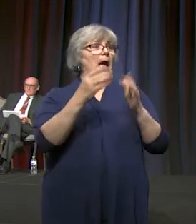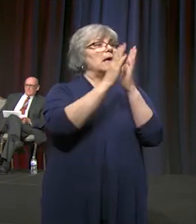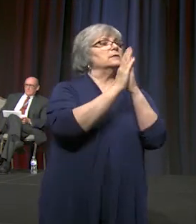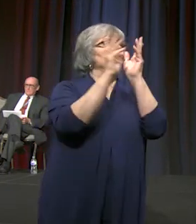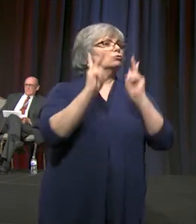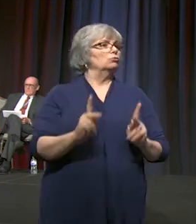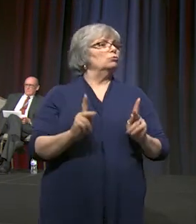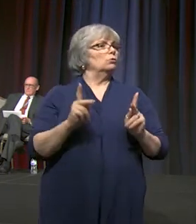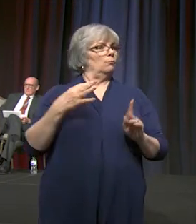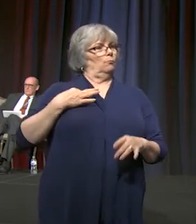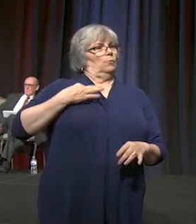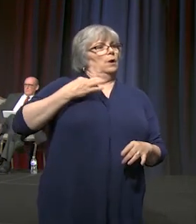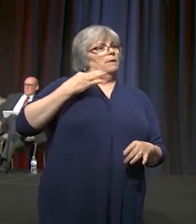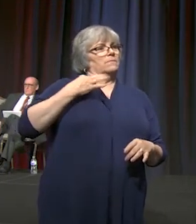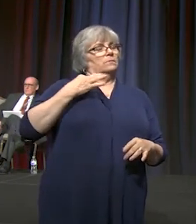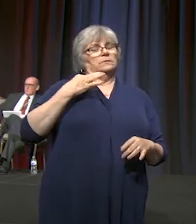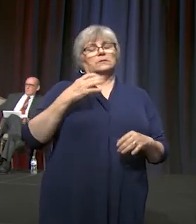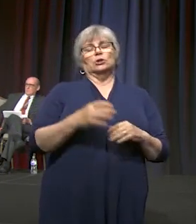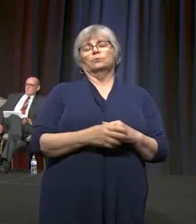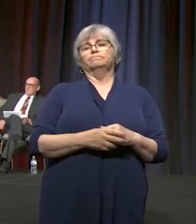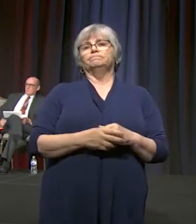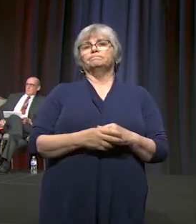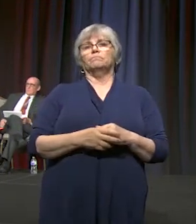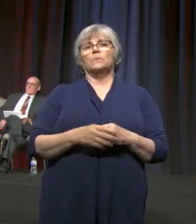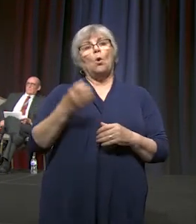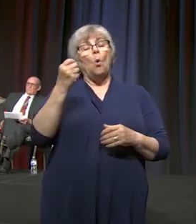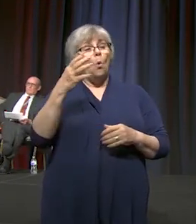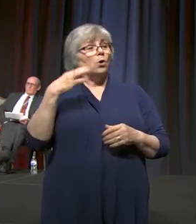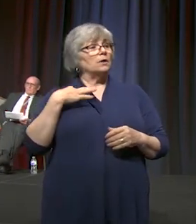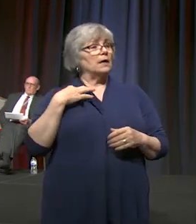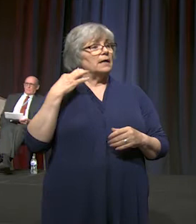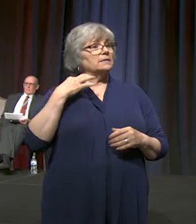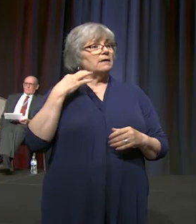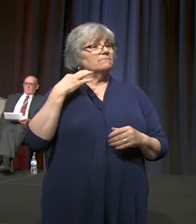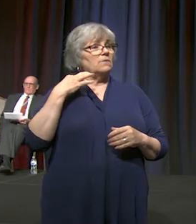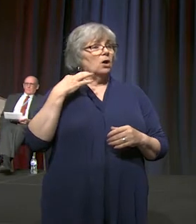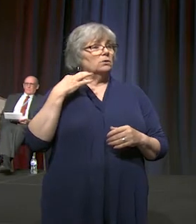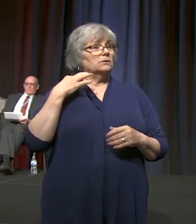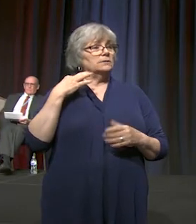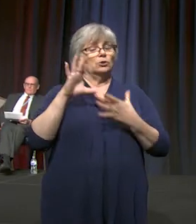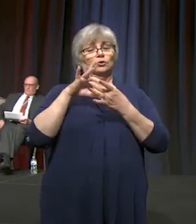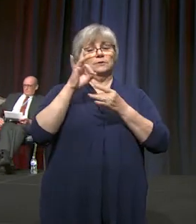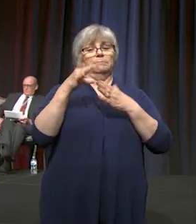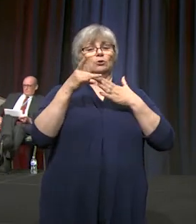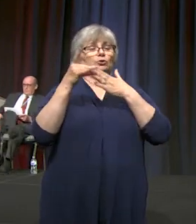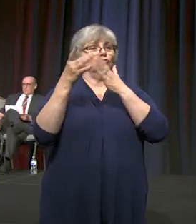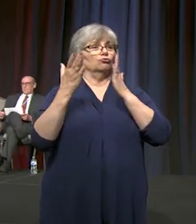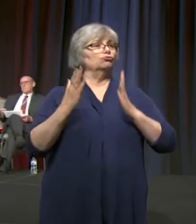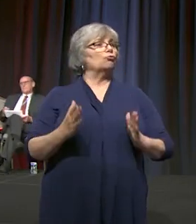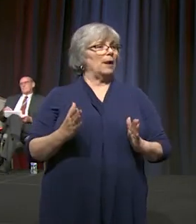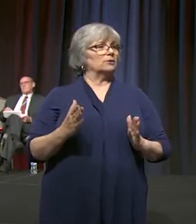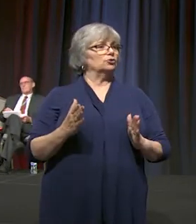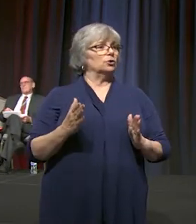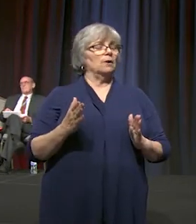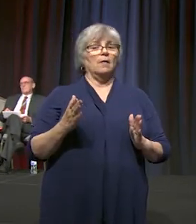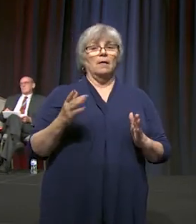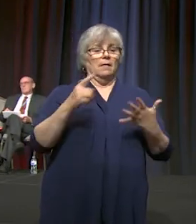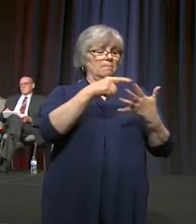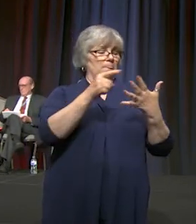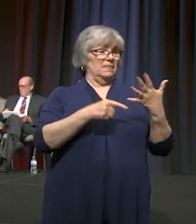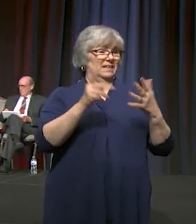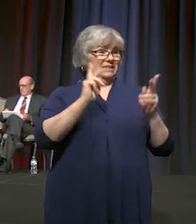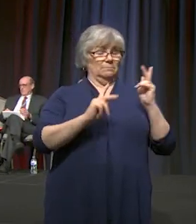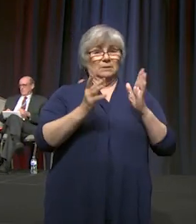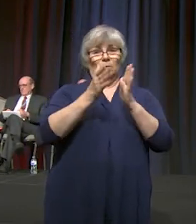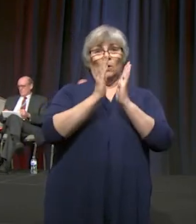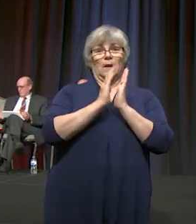prayer volunteer or as a volunteer spiritual director. These folks are asked to